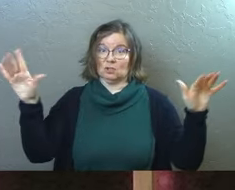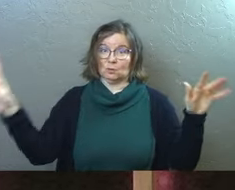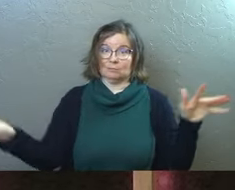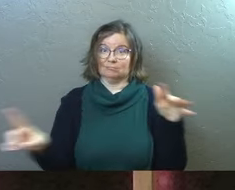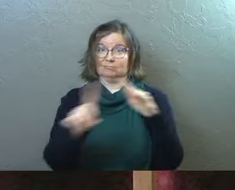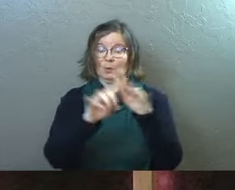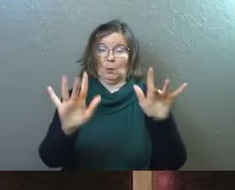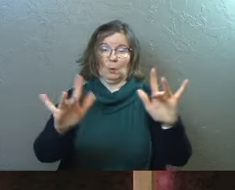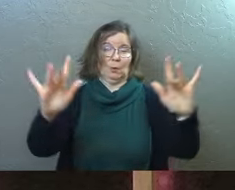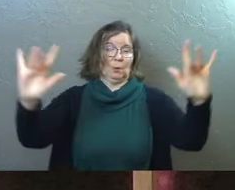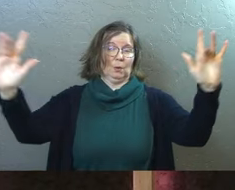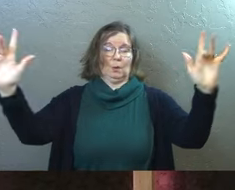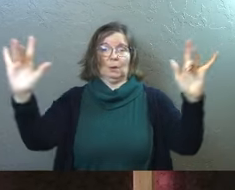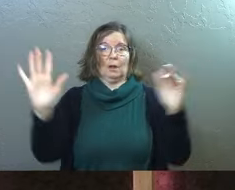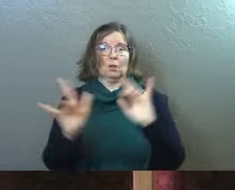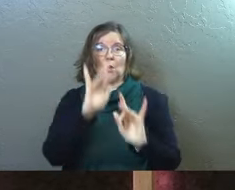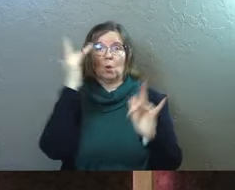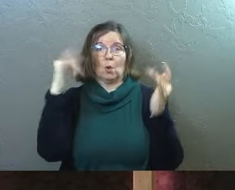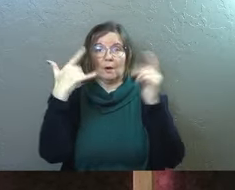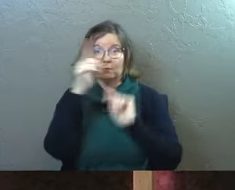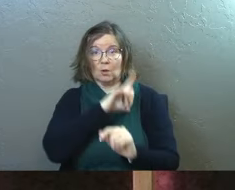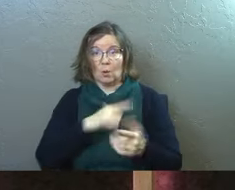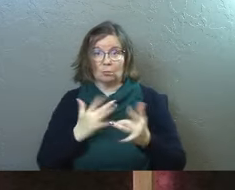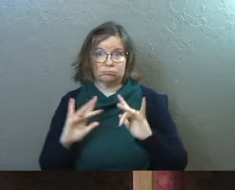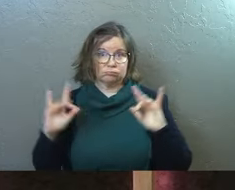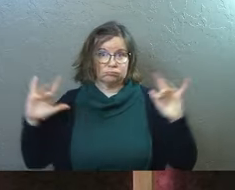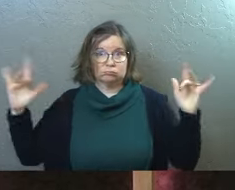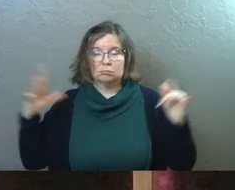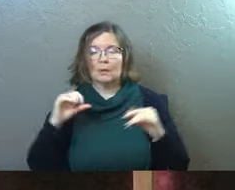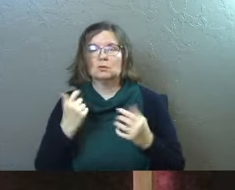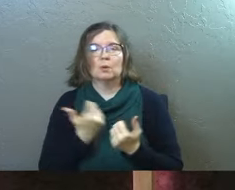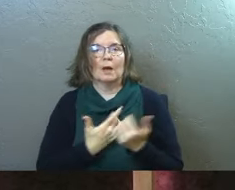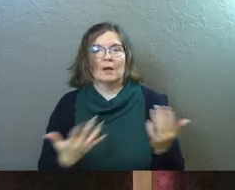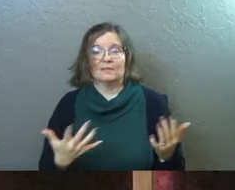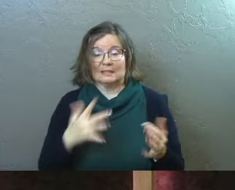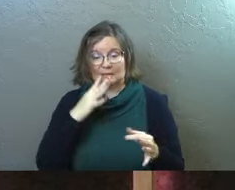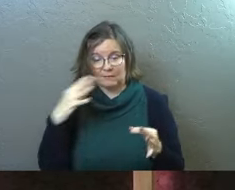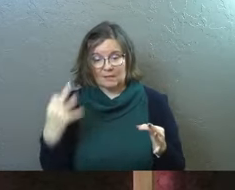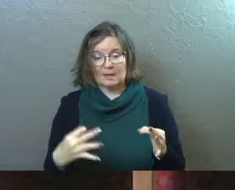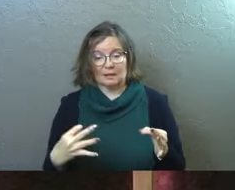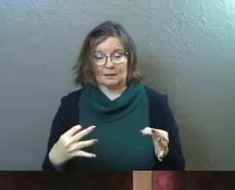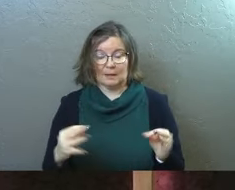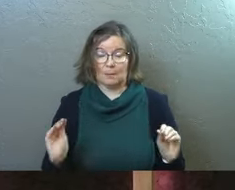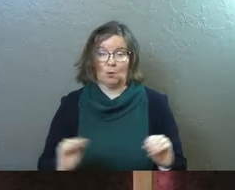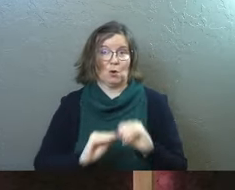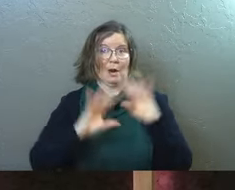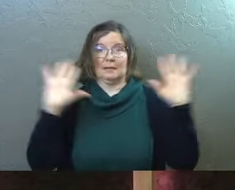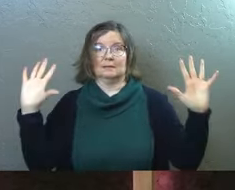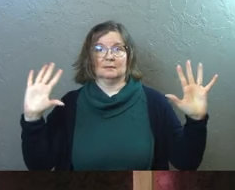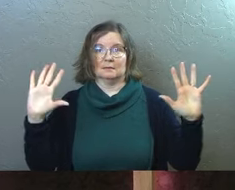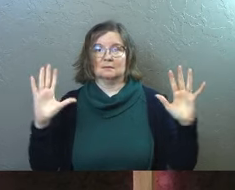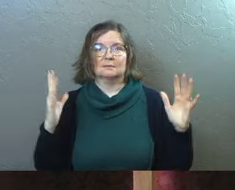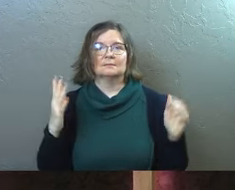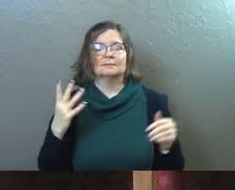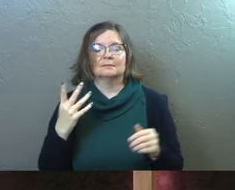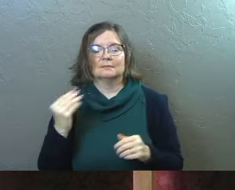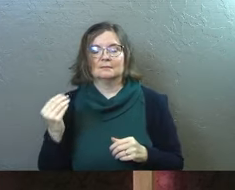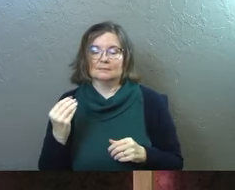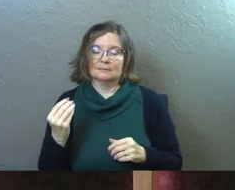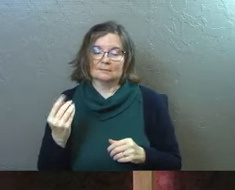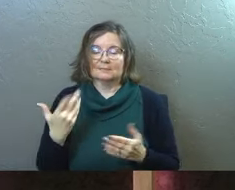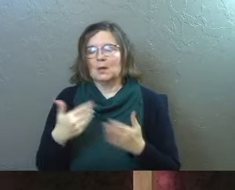about to come and the glory of the Lord is about to shine. And, and, and so everything is definitely bright. and, uh,